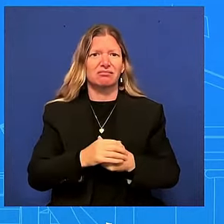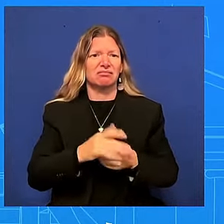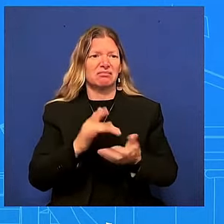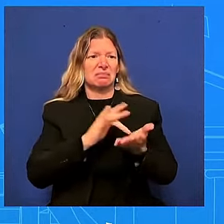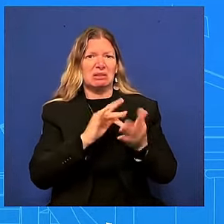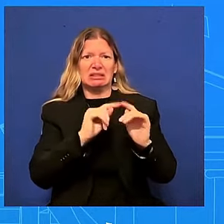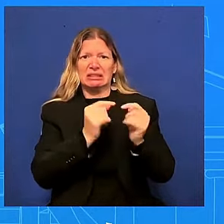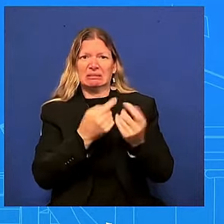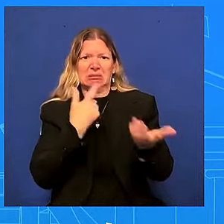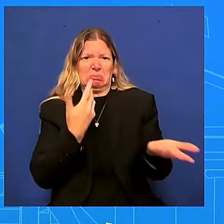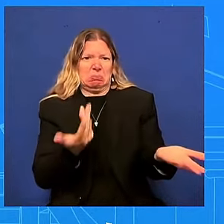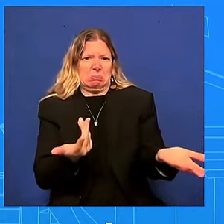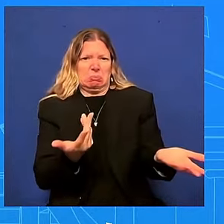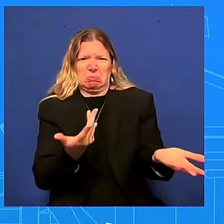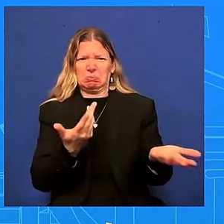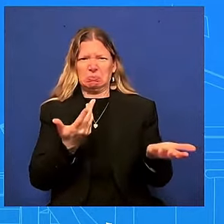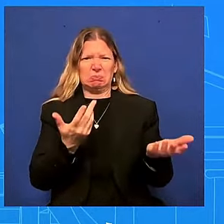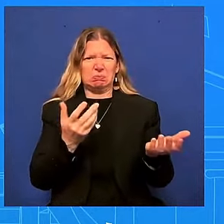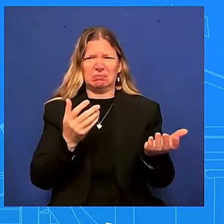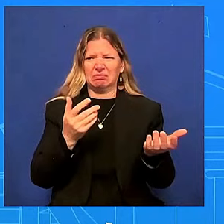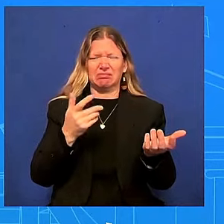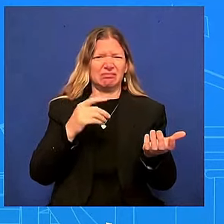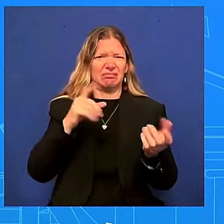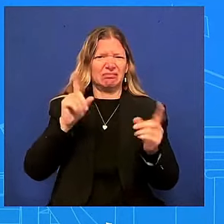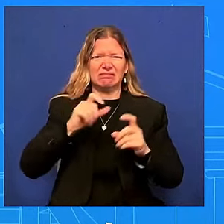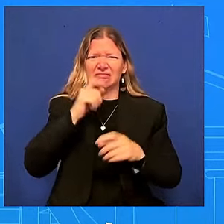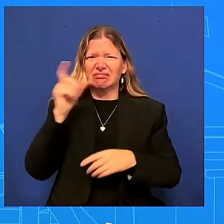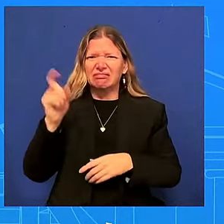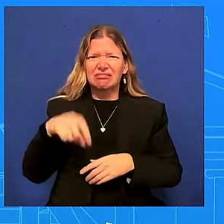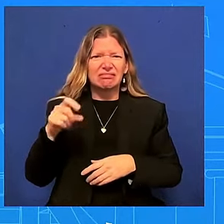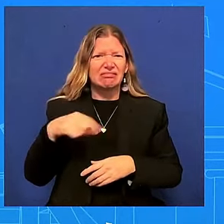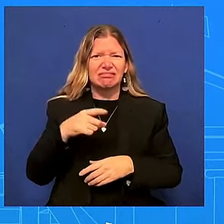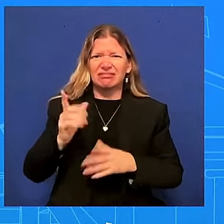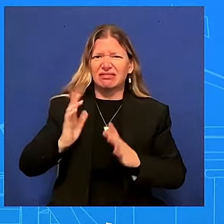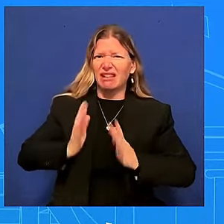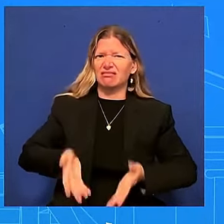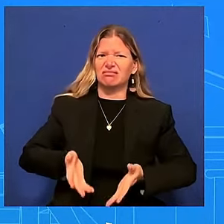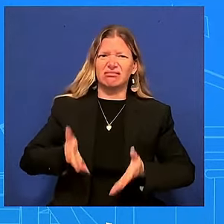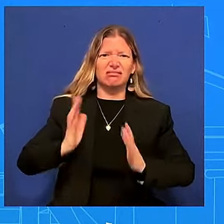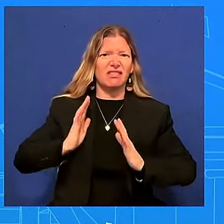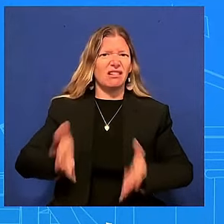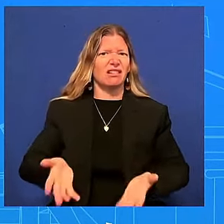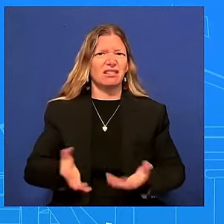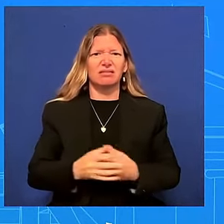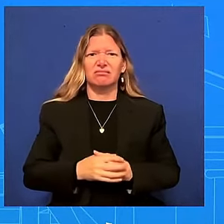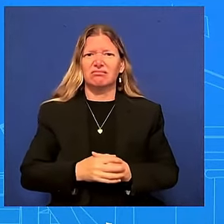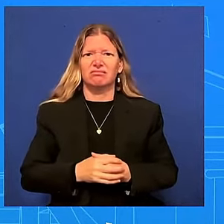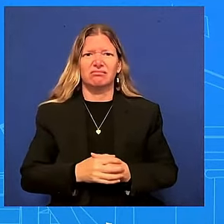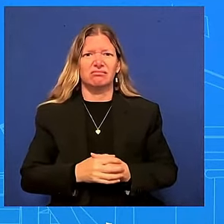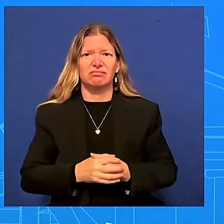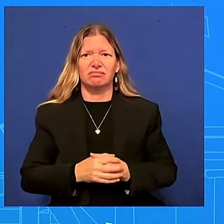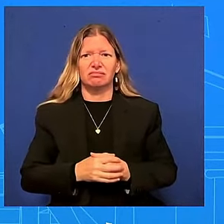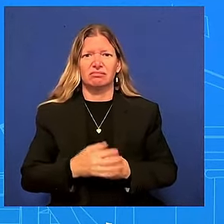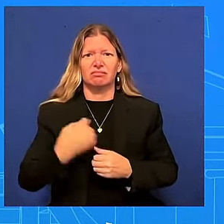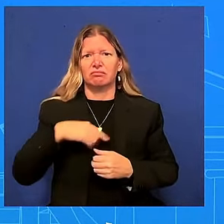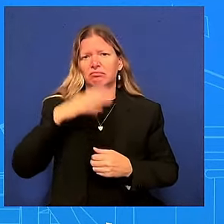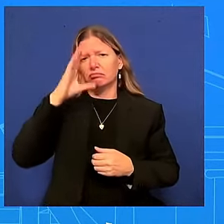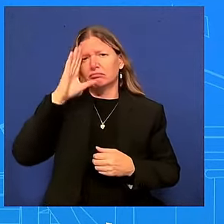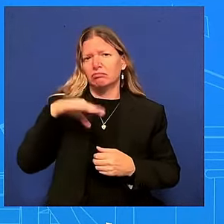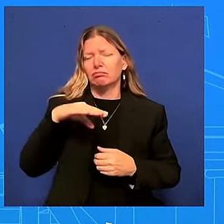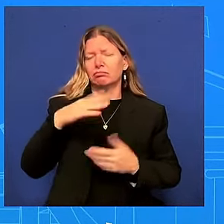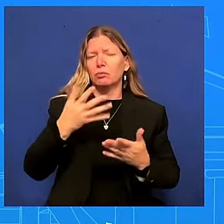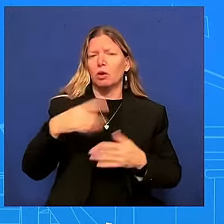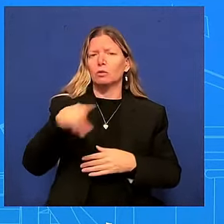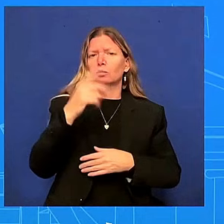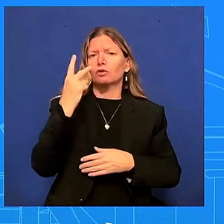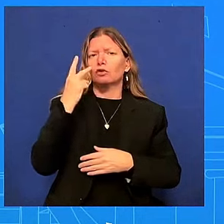we understand we're not taking away from what you all saw or what the american people saw we understand it was a